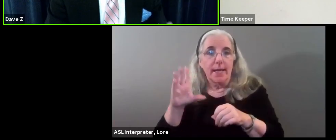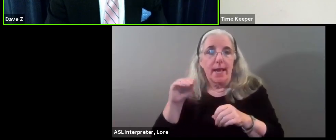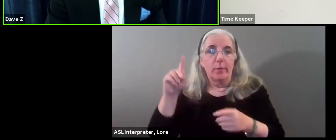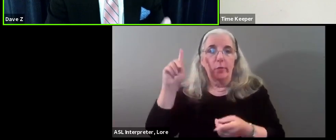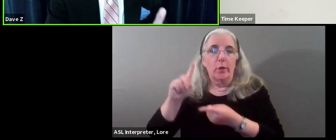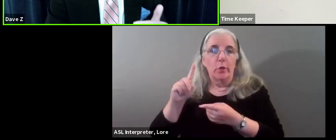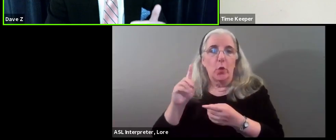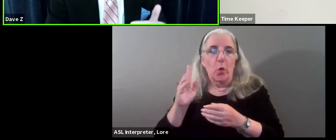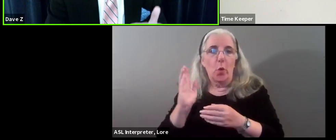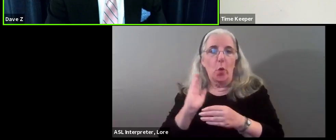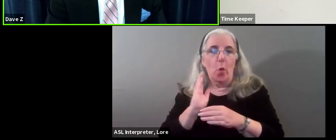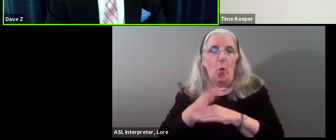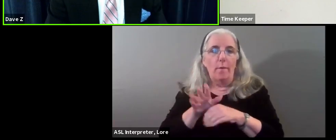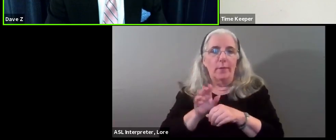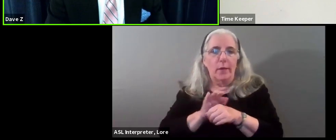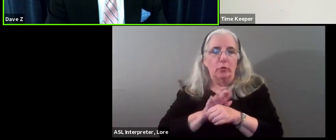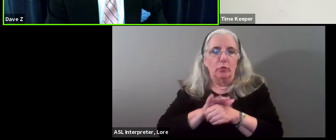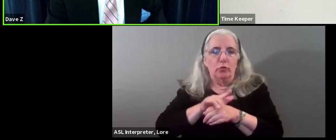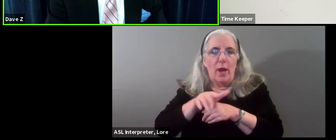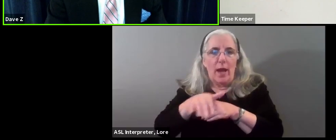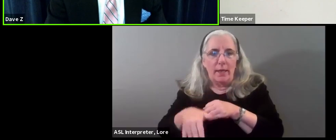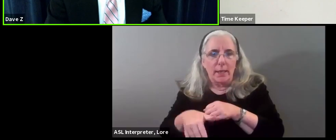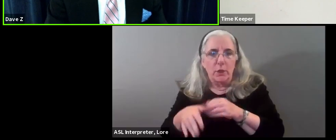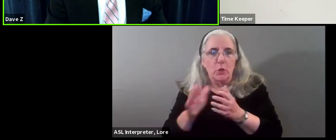overcrowding in our schools?